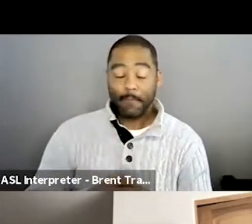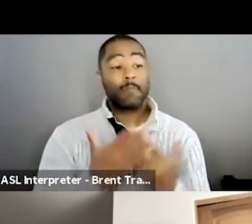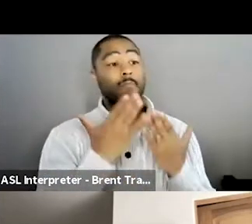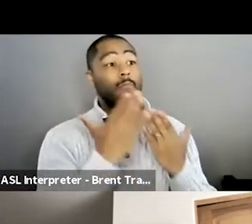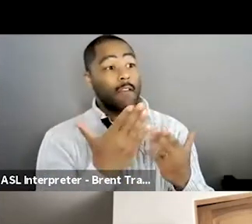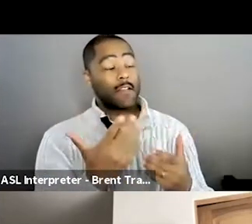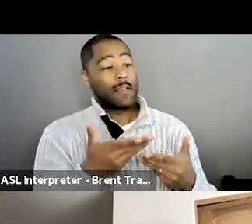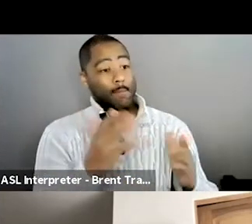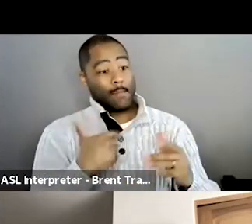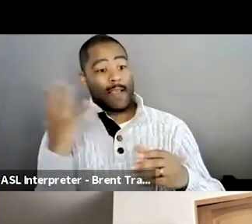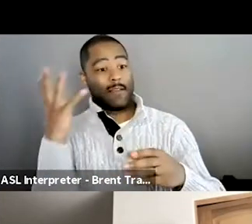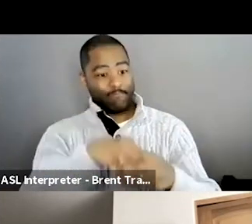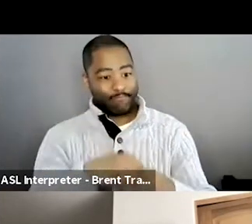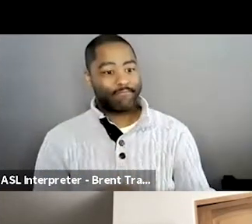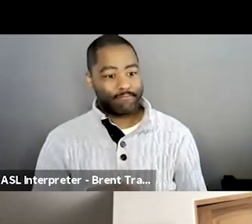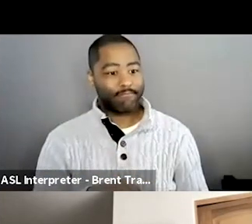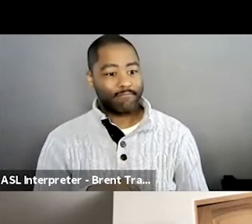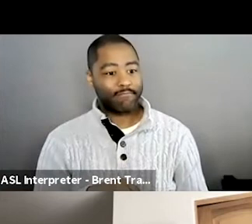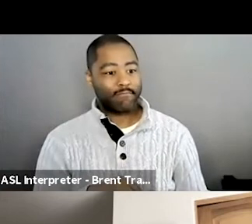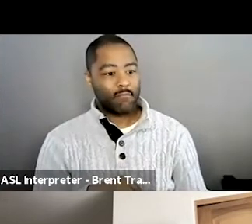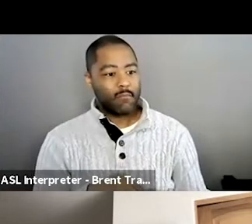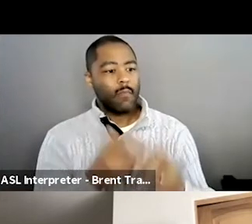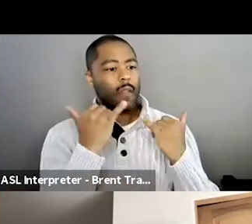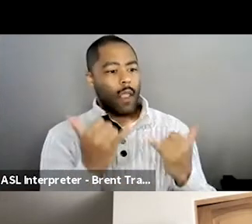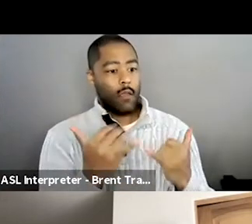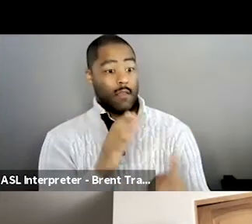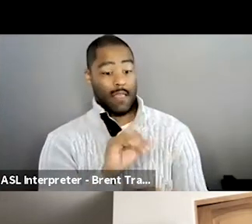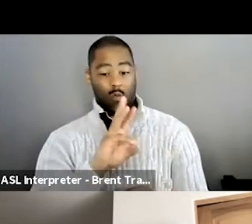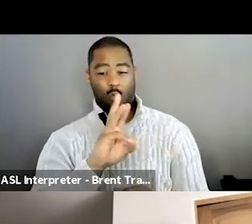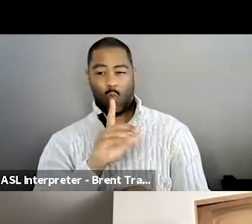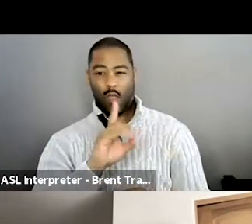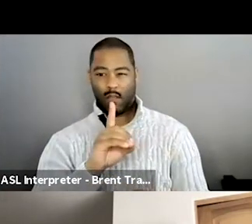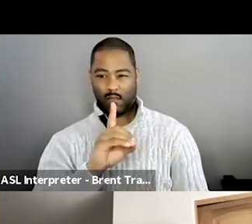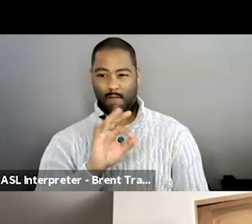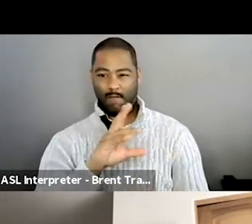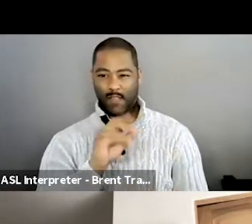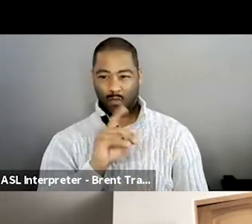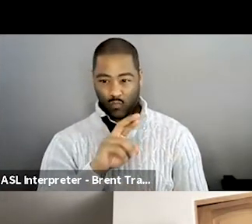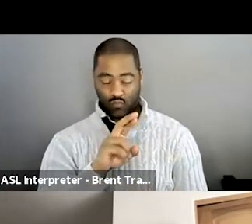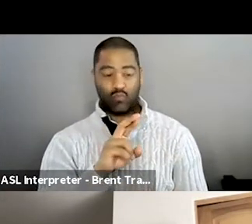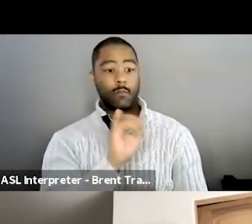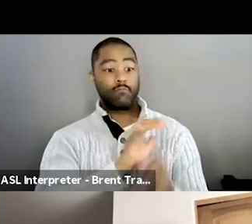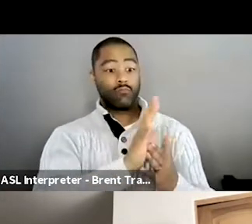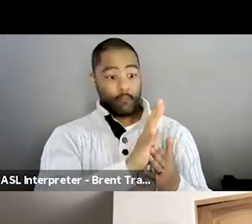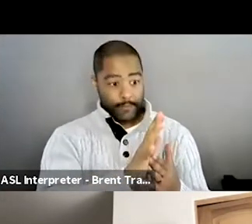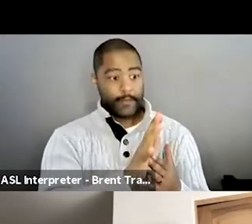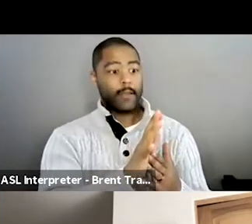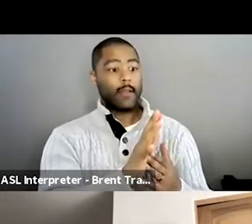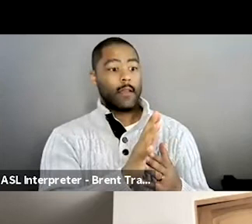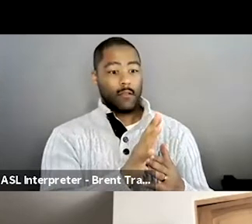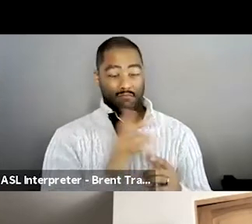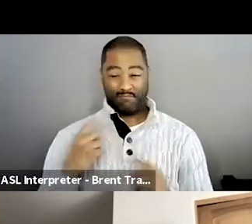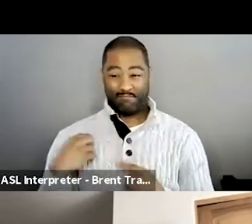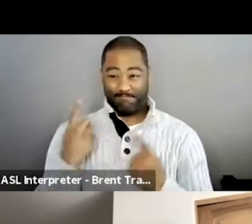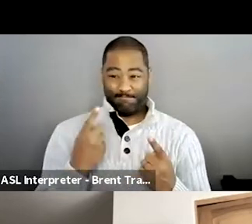First part of your question, where has it taken me? Essentially, I'm currently in Florida. I'm studying at Eckerd